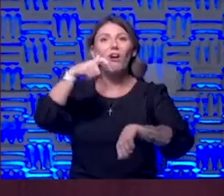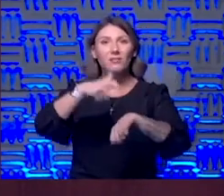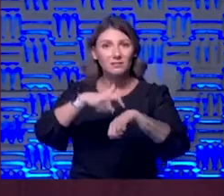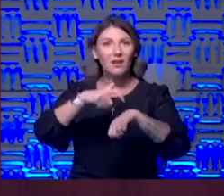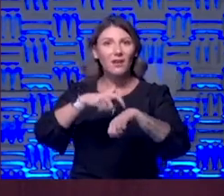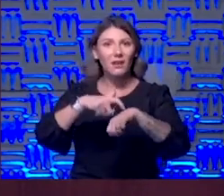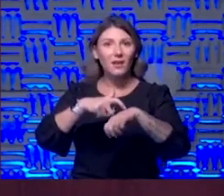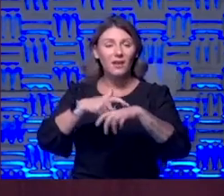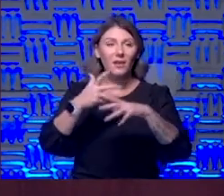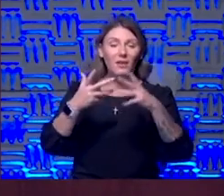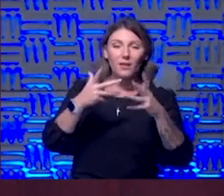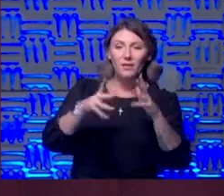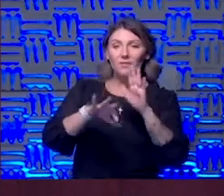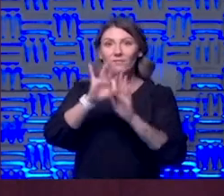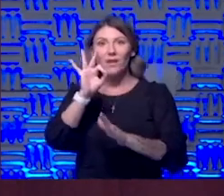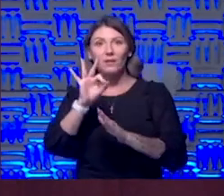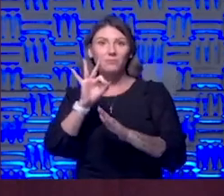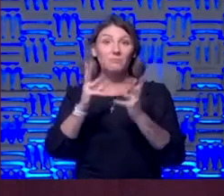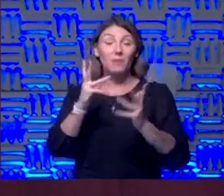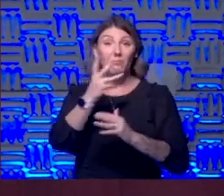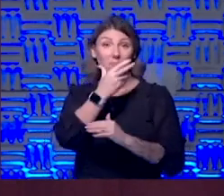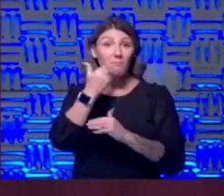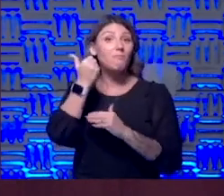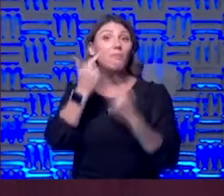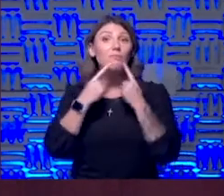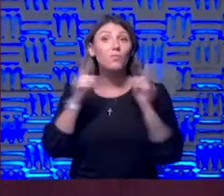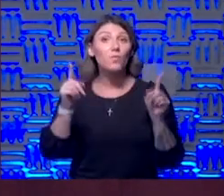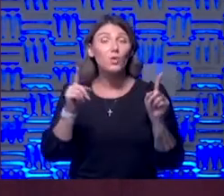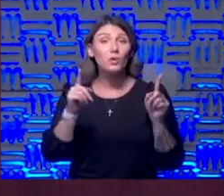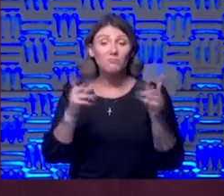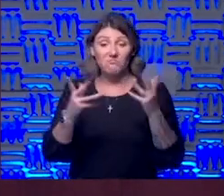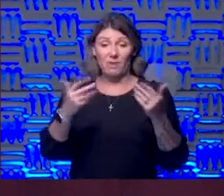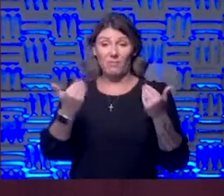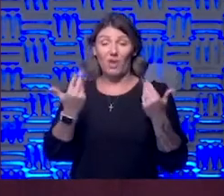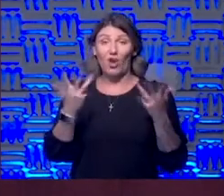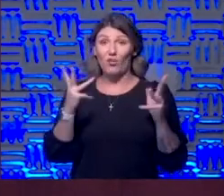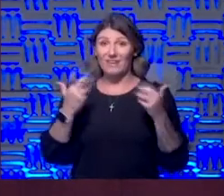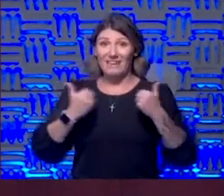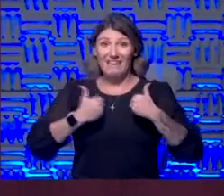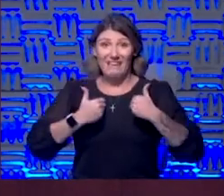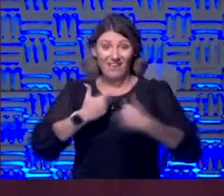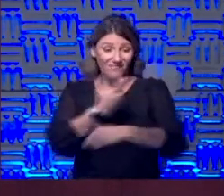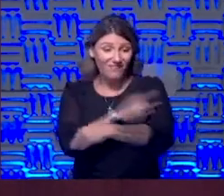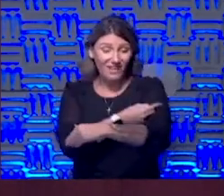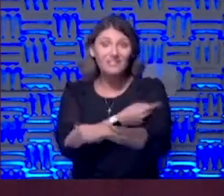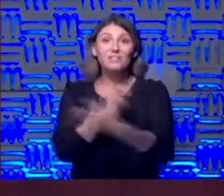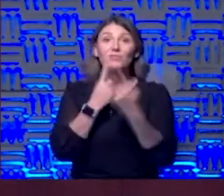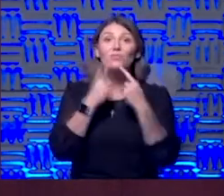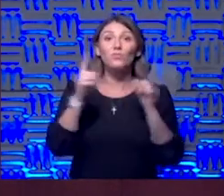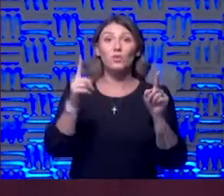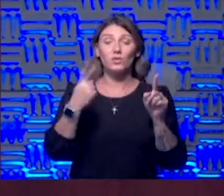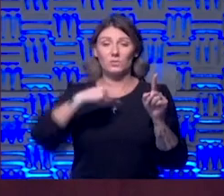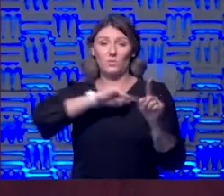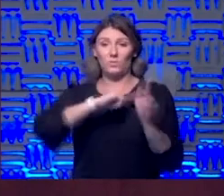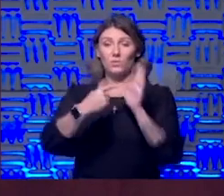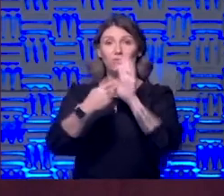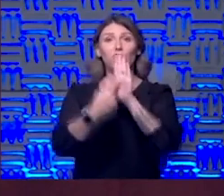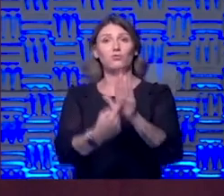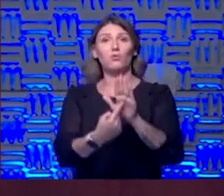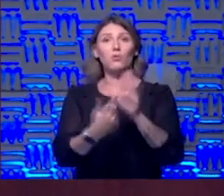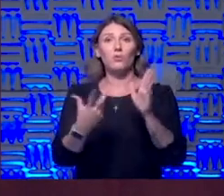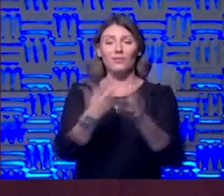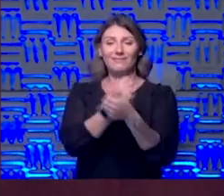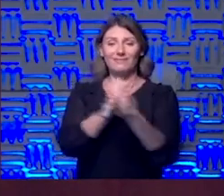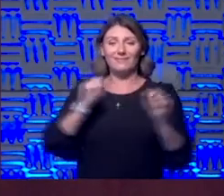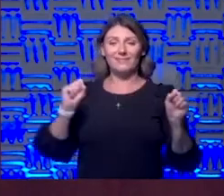possibly funded that work better we may already have vaccines so had we shown the the